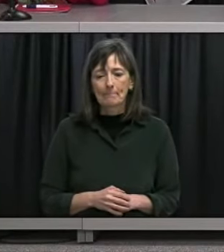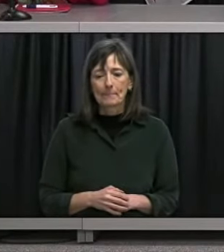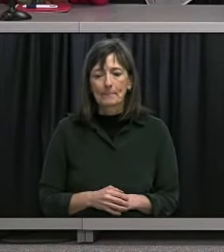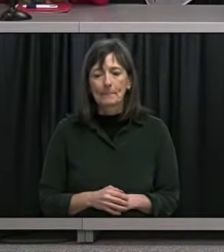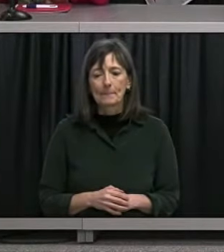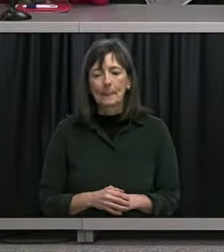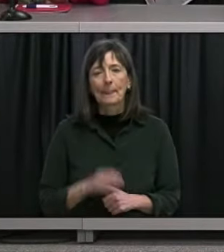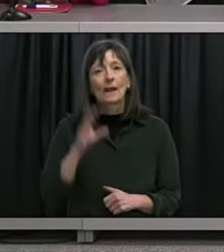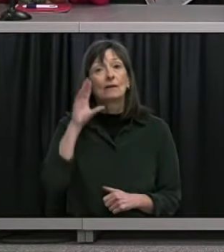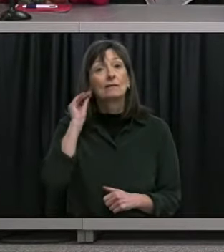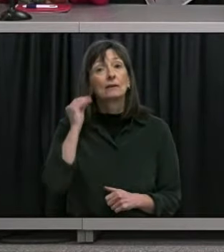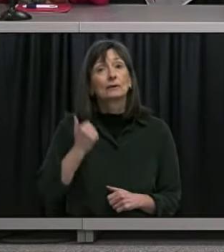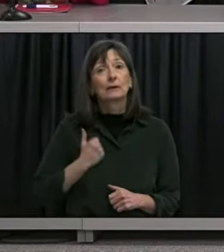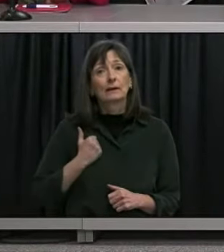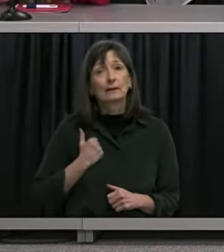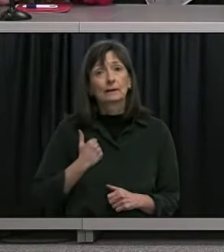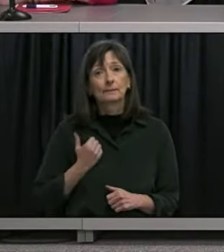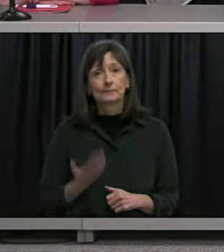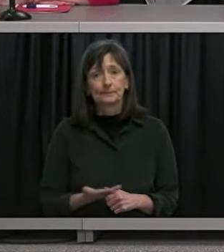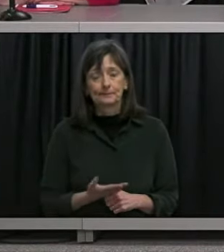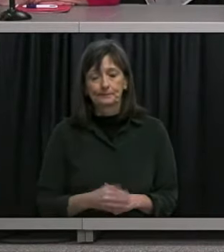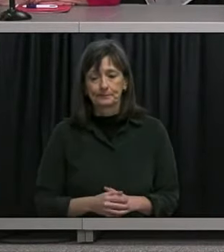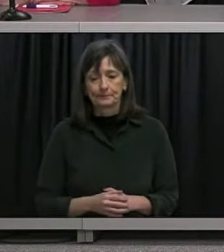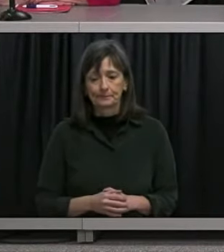Butler with Radio Canada please go ahead